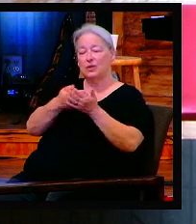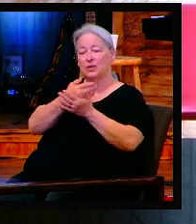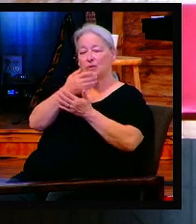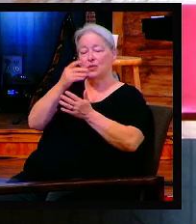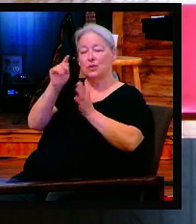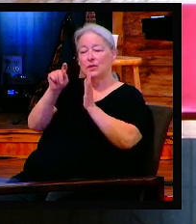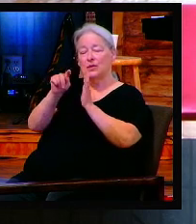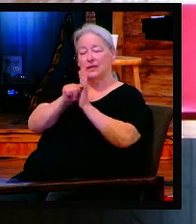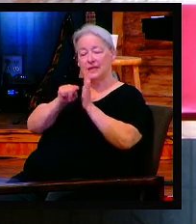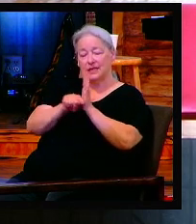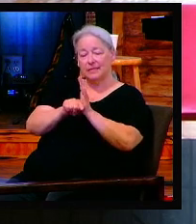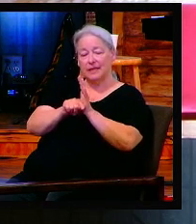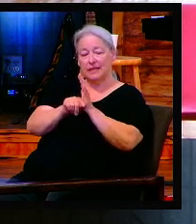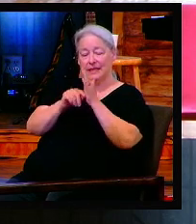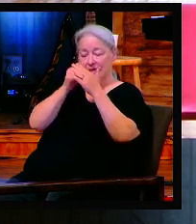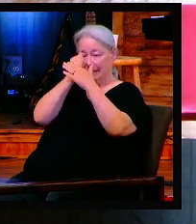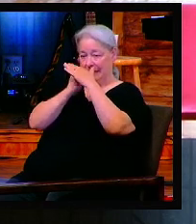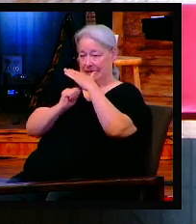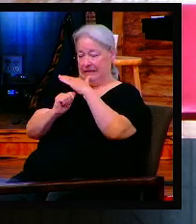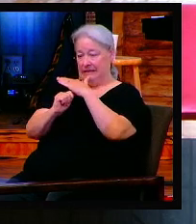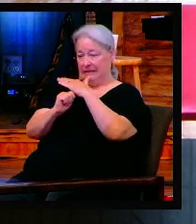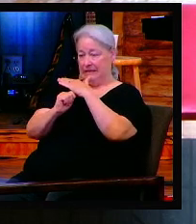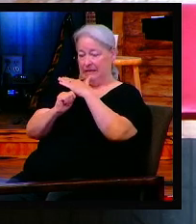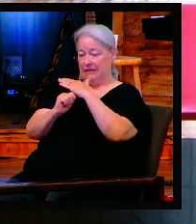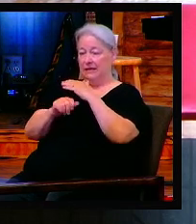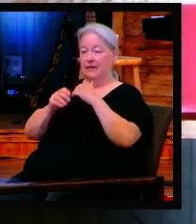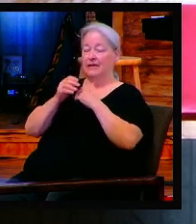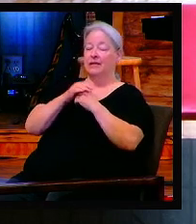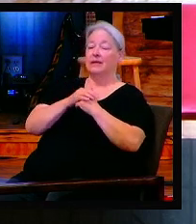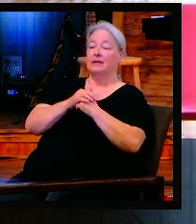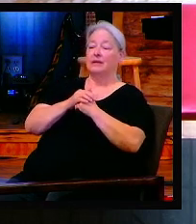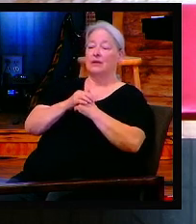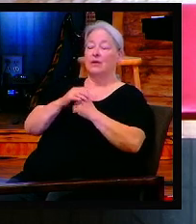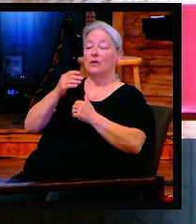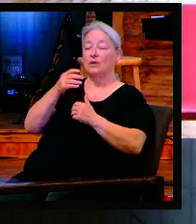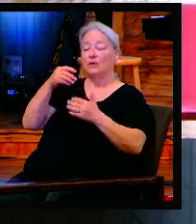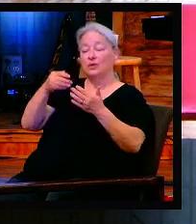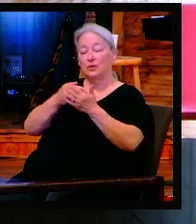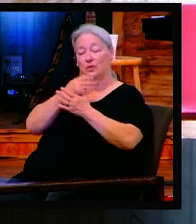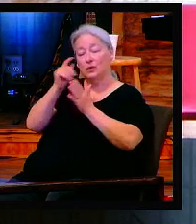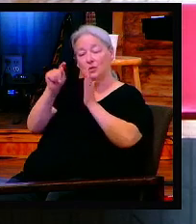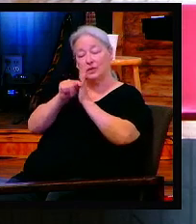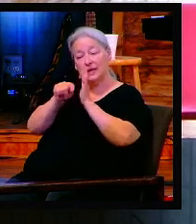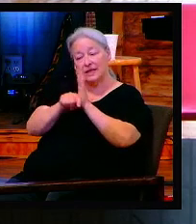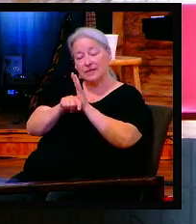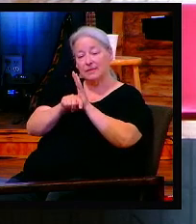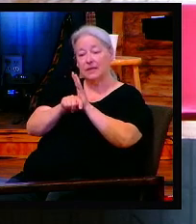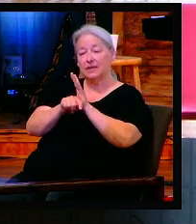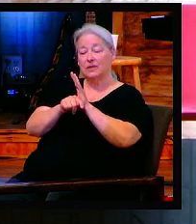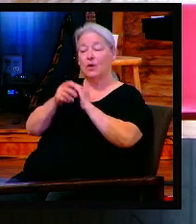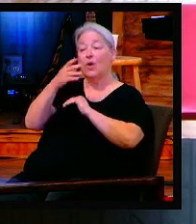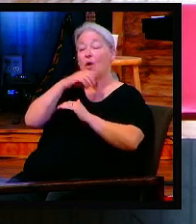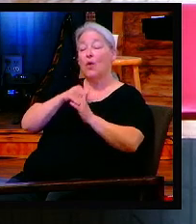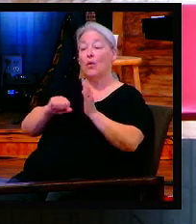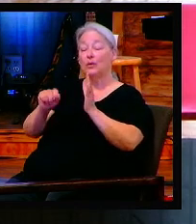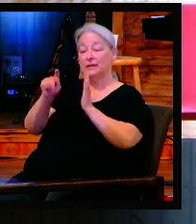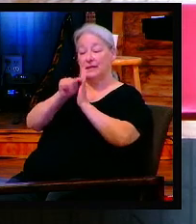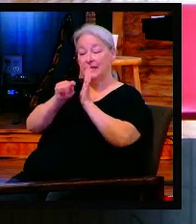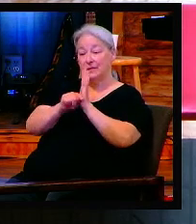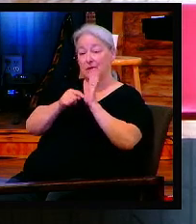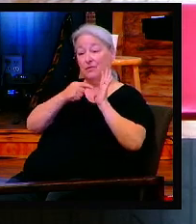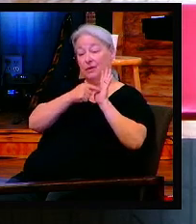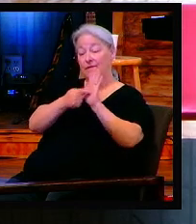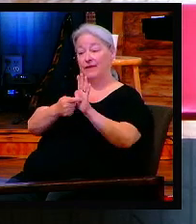it's literal. In the New Testament, it's spiritual. So as he starts talking about the lamb and the blood of the lamb, know that he's talking about Christ.